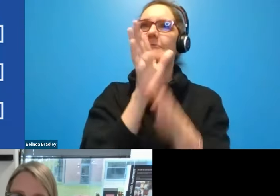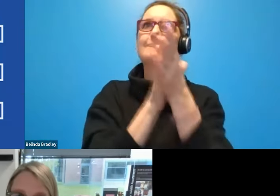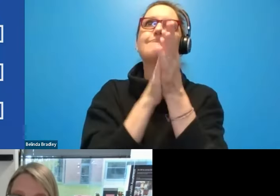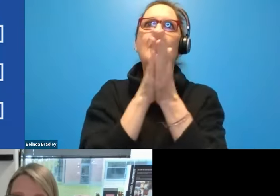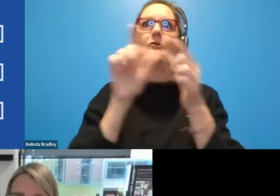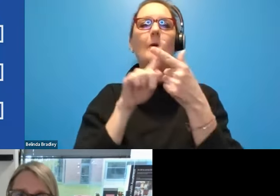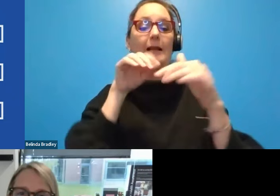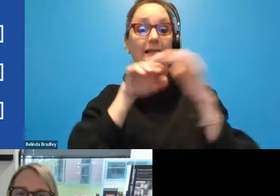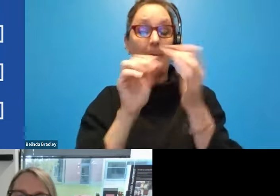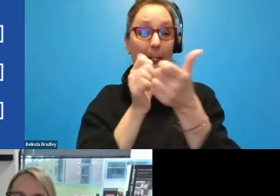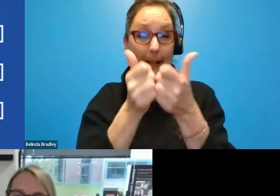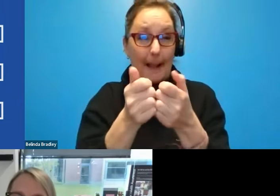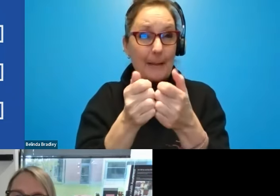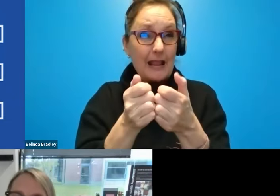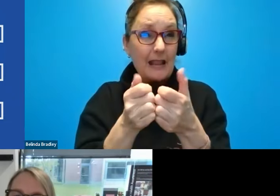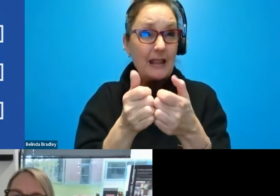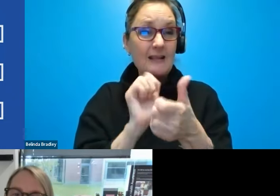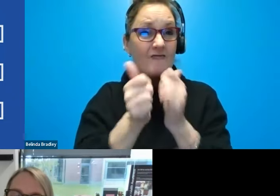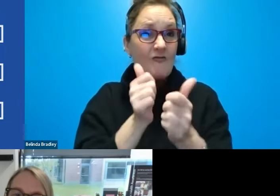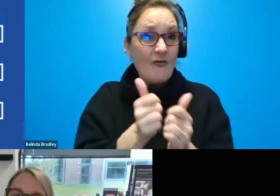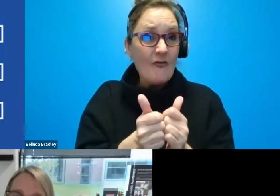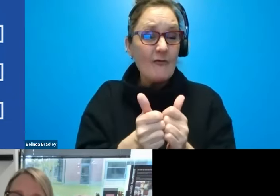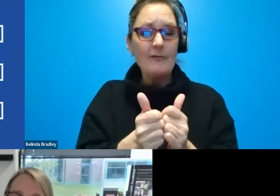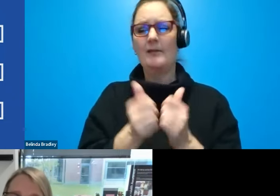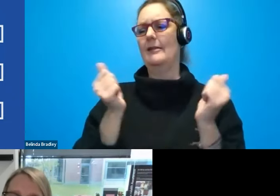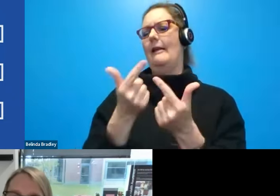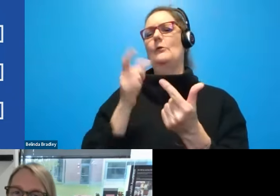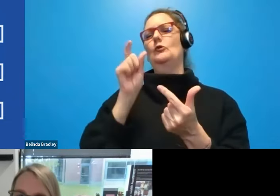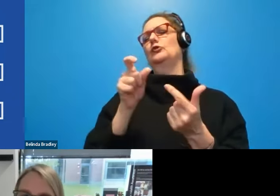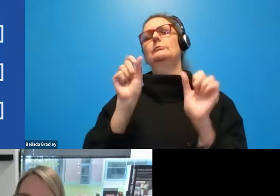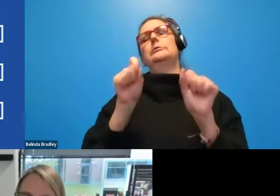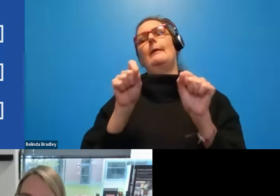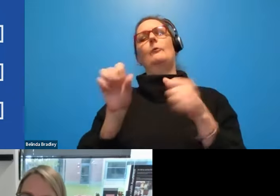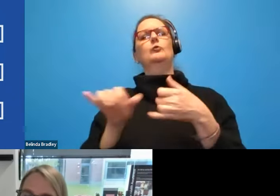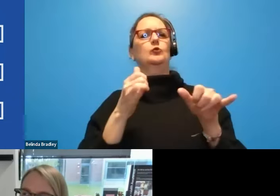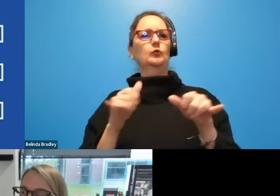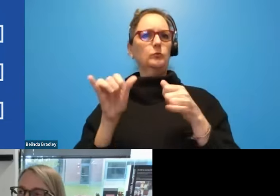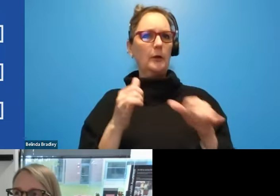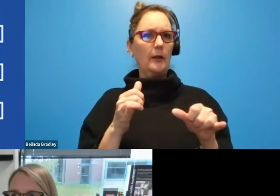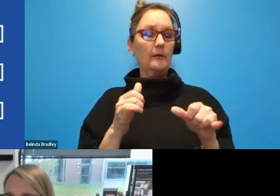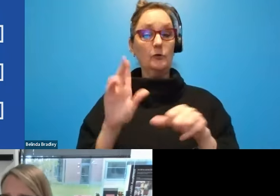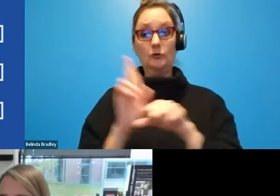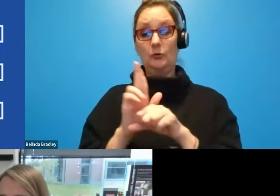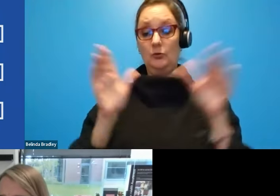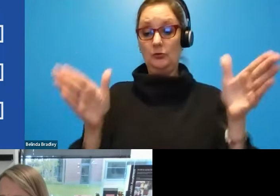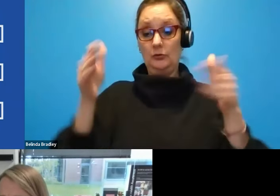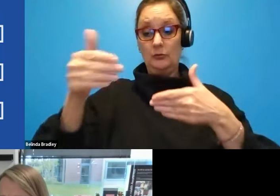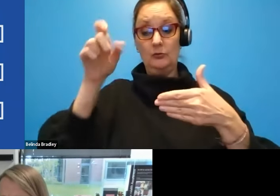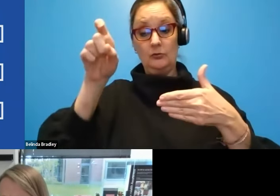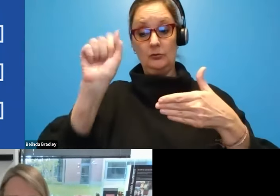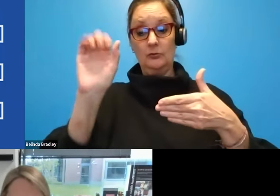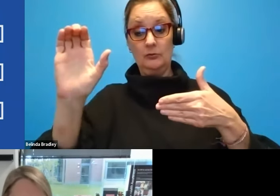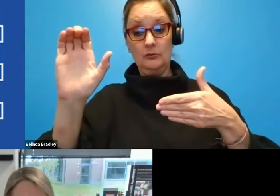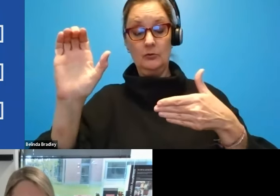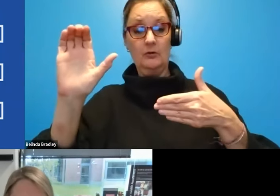accessible gaming. Everyone should have the ability to play. So building on the adaptive controller and, uh,